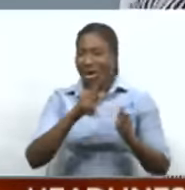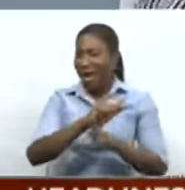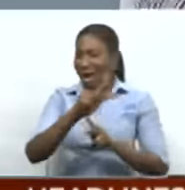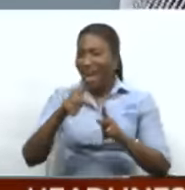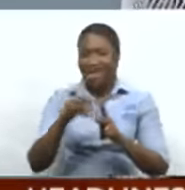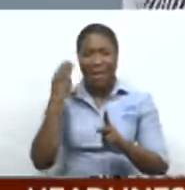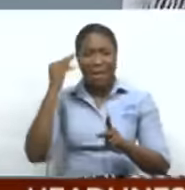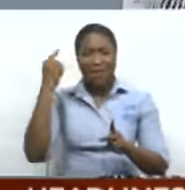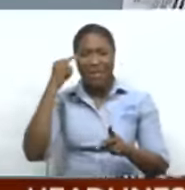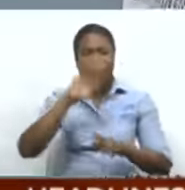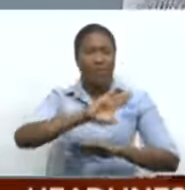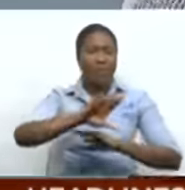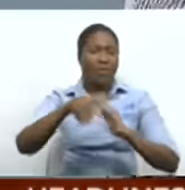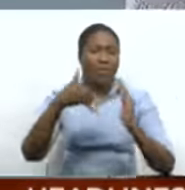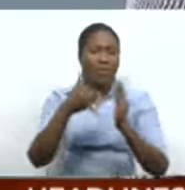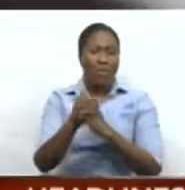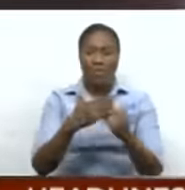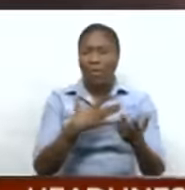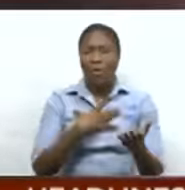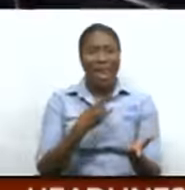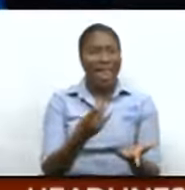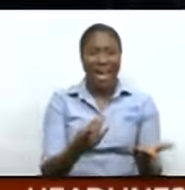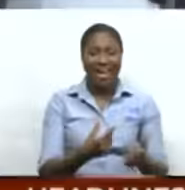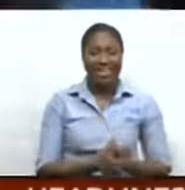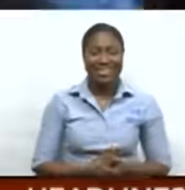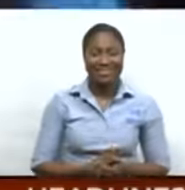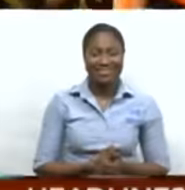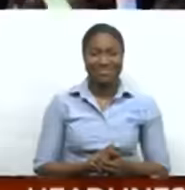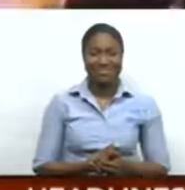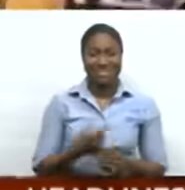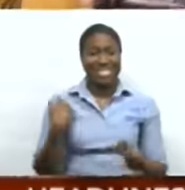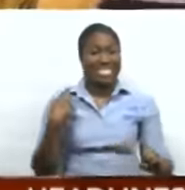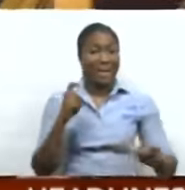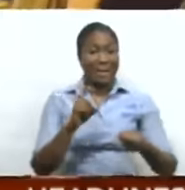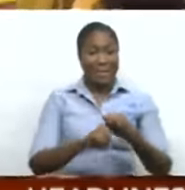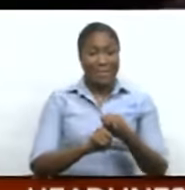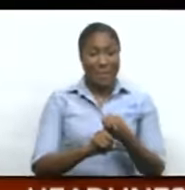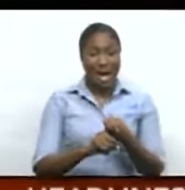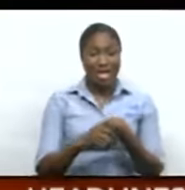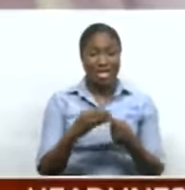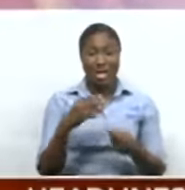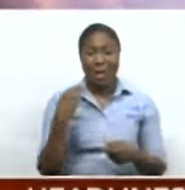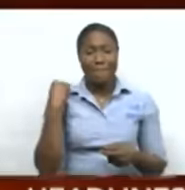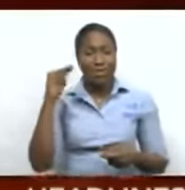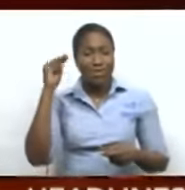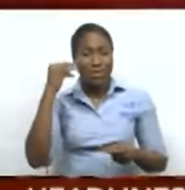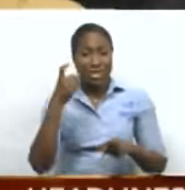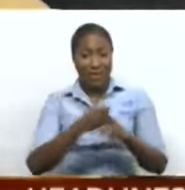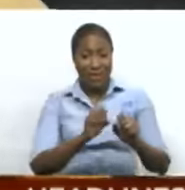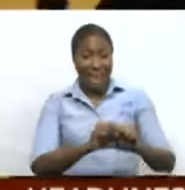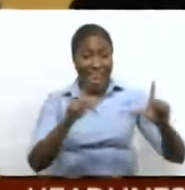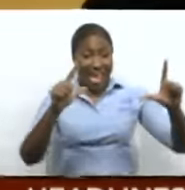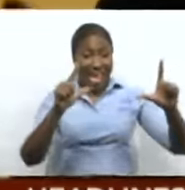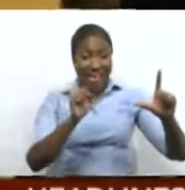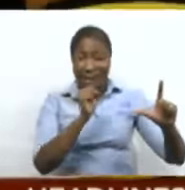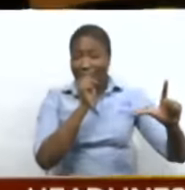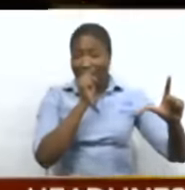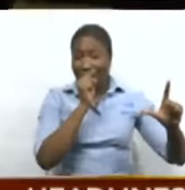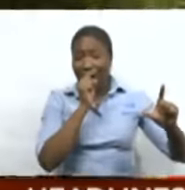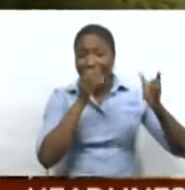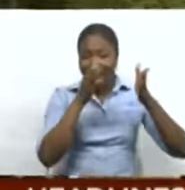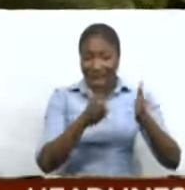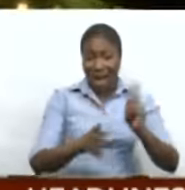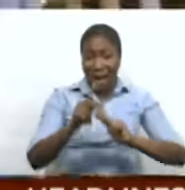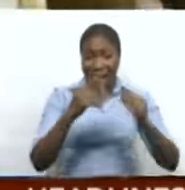everyone, what they like. The Spanish music by the various live bands kept people enthralled until